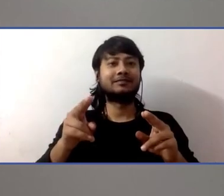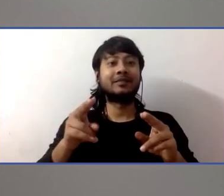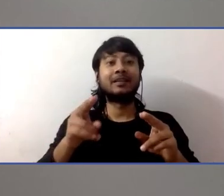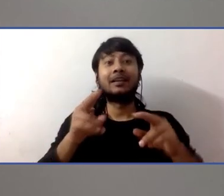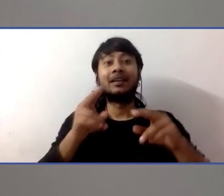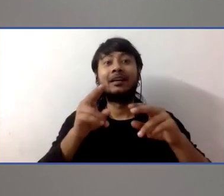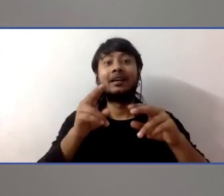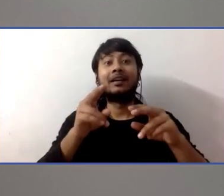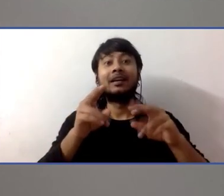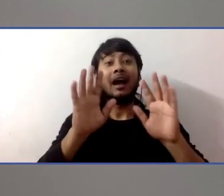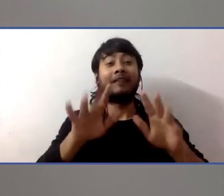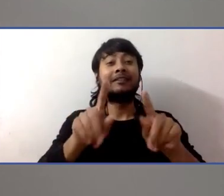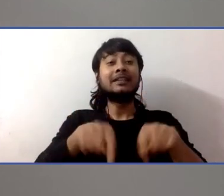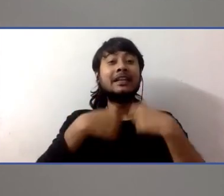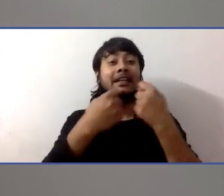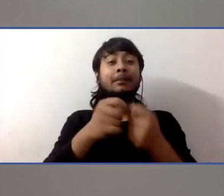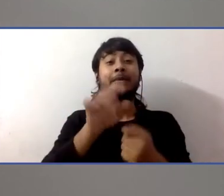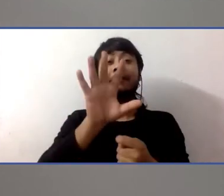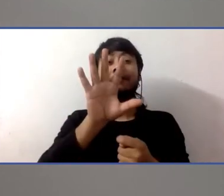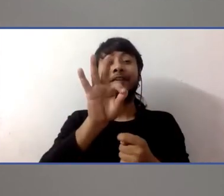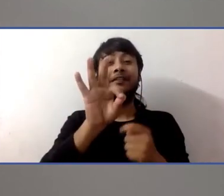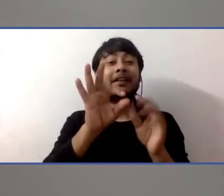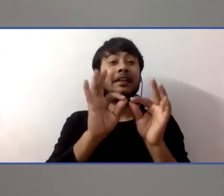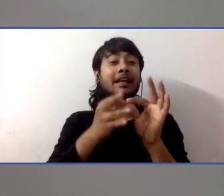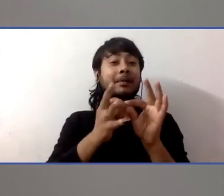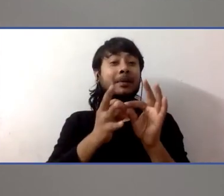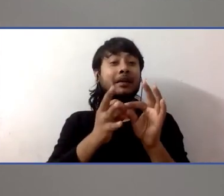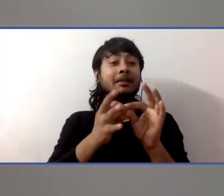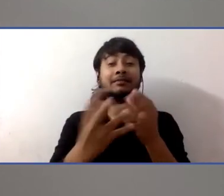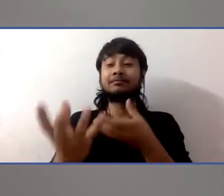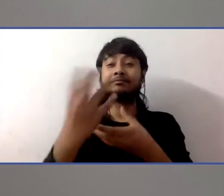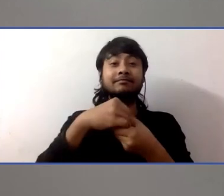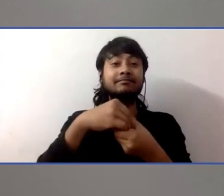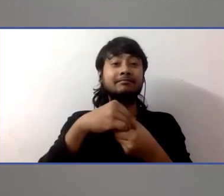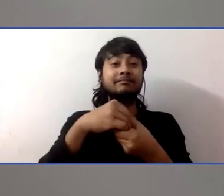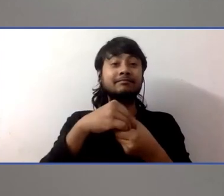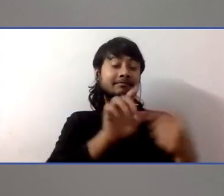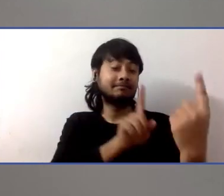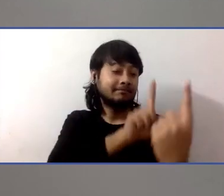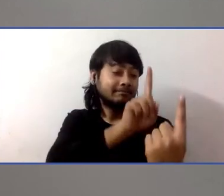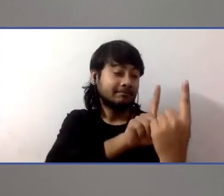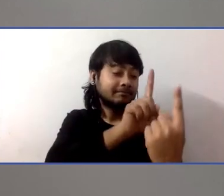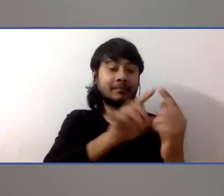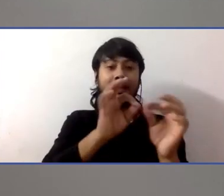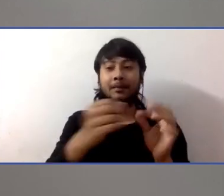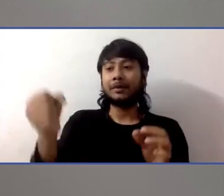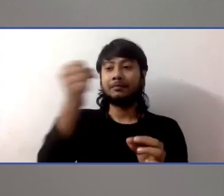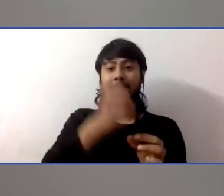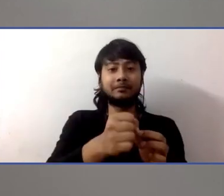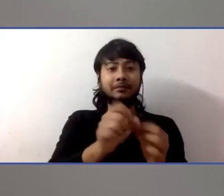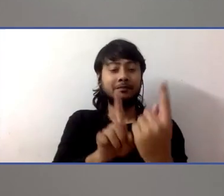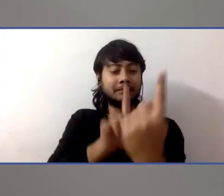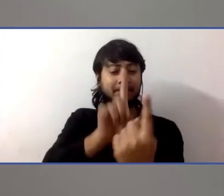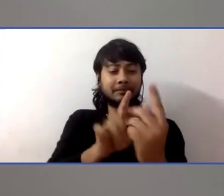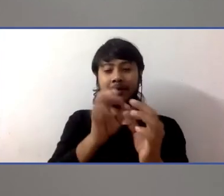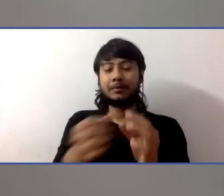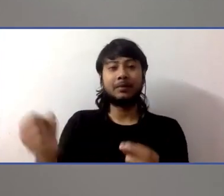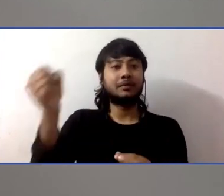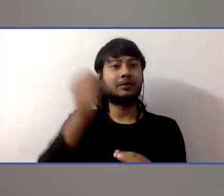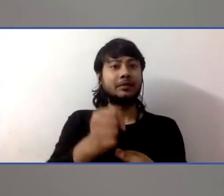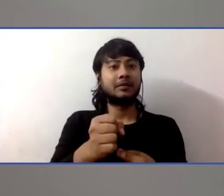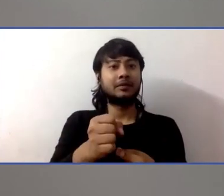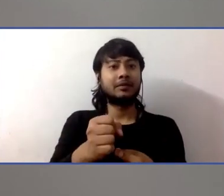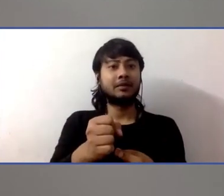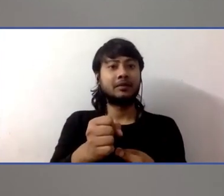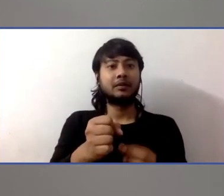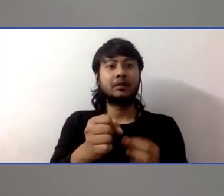staff at a single screening to provide that one-to-one accessibility. So that meant tactile interpreters for people who are deaf blind